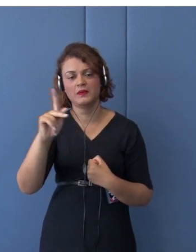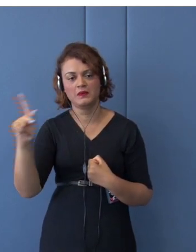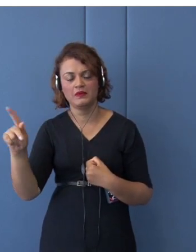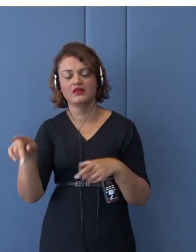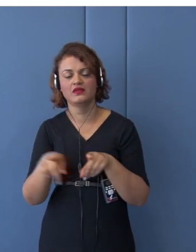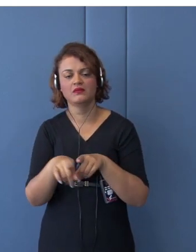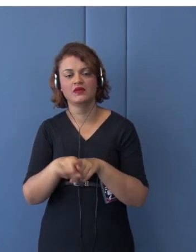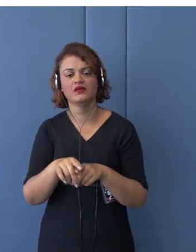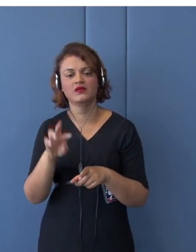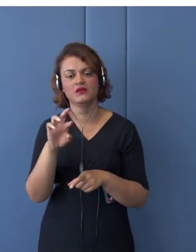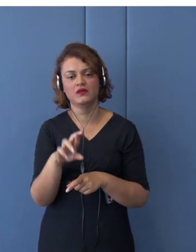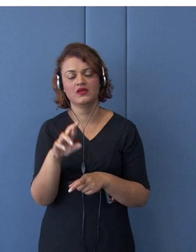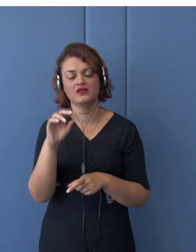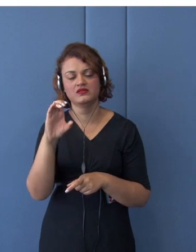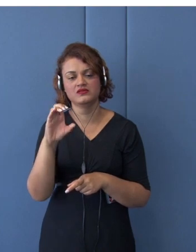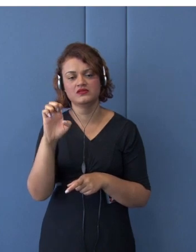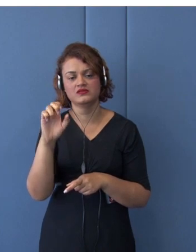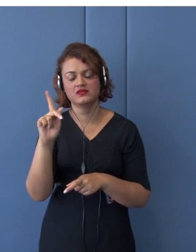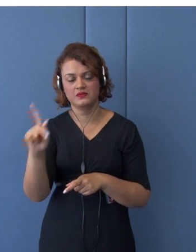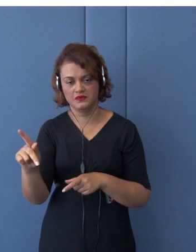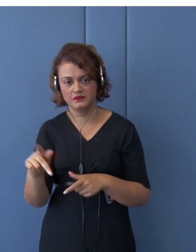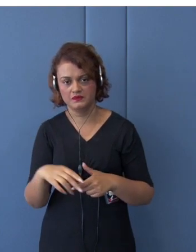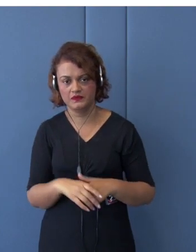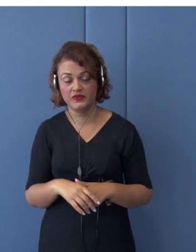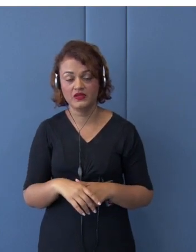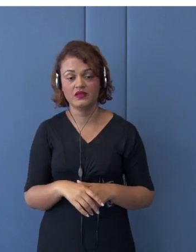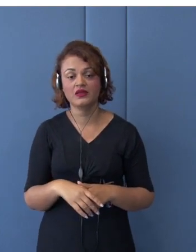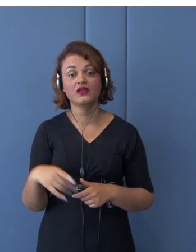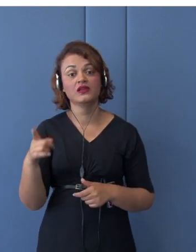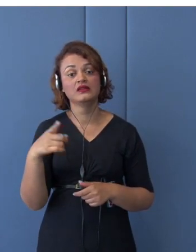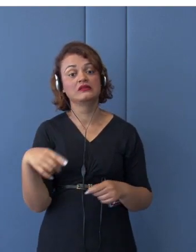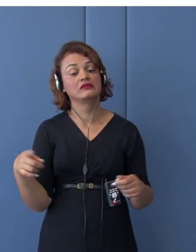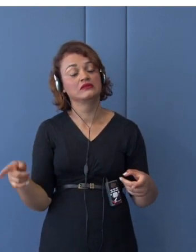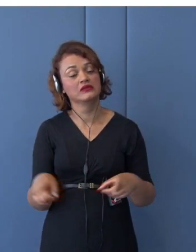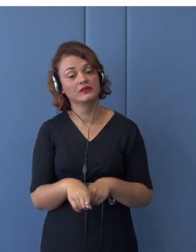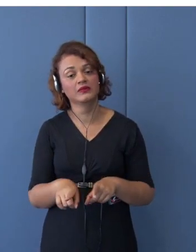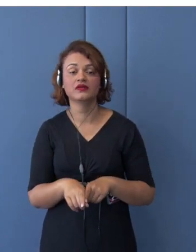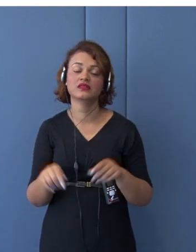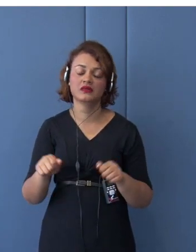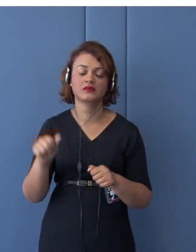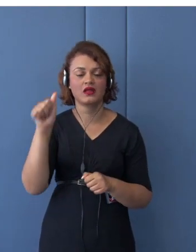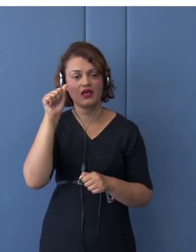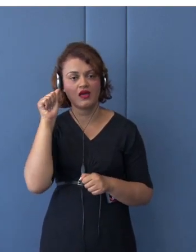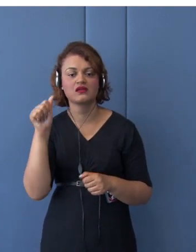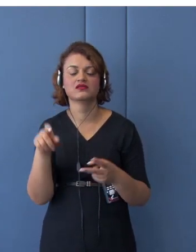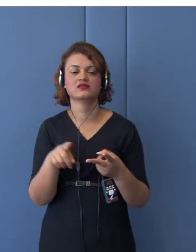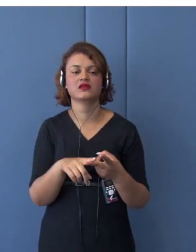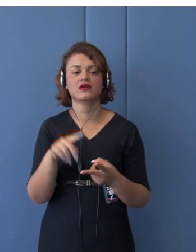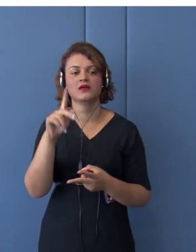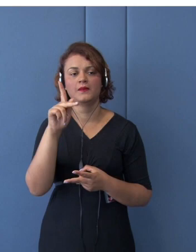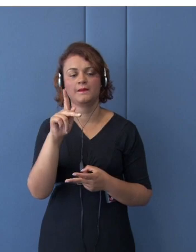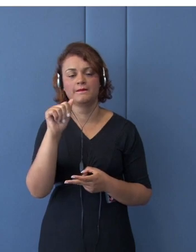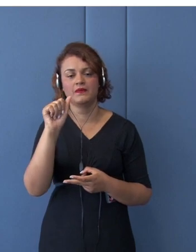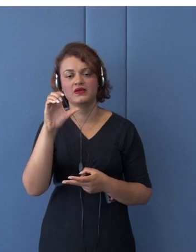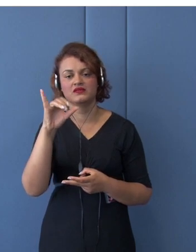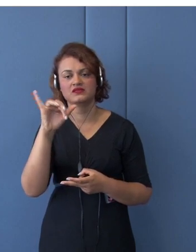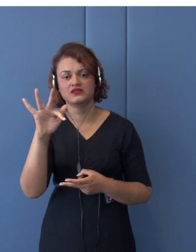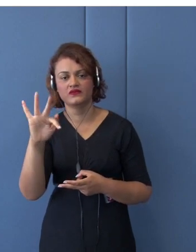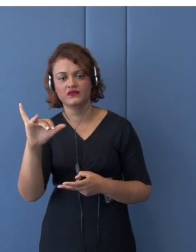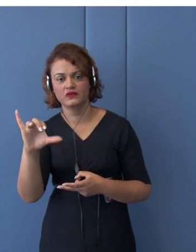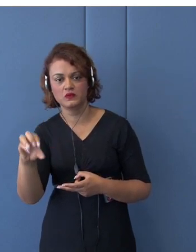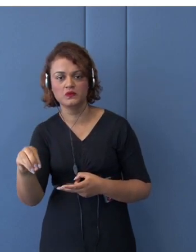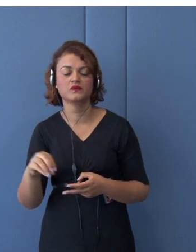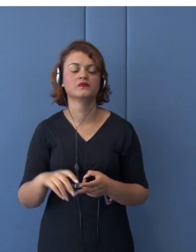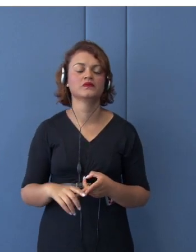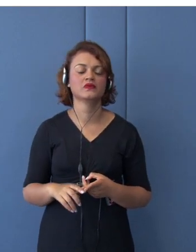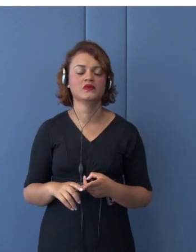And we could move on to Asia-Pacific Freer Trade Zone. We call that in APEC,